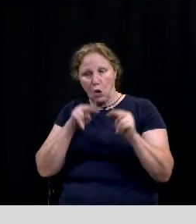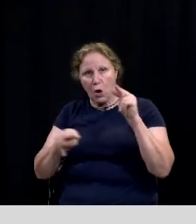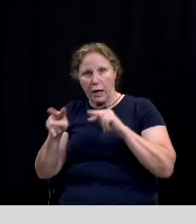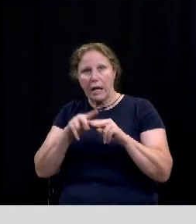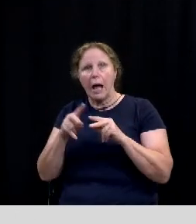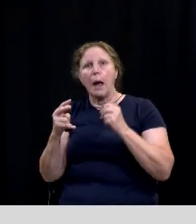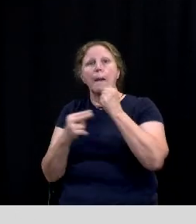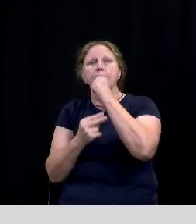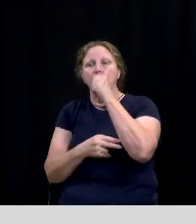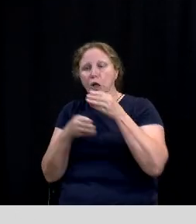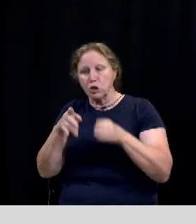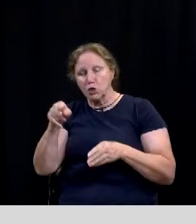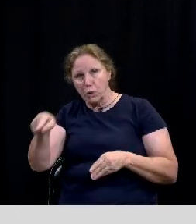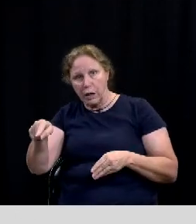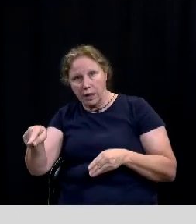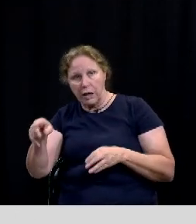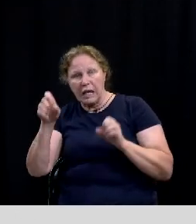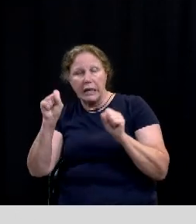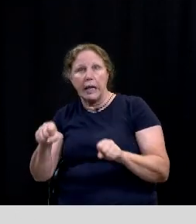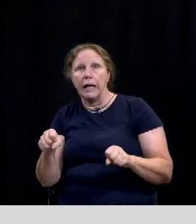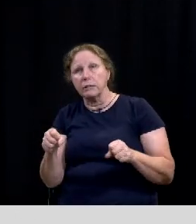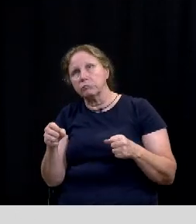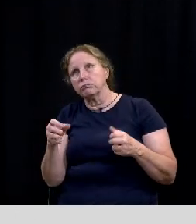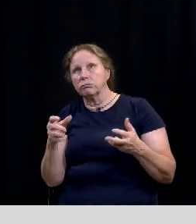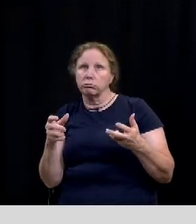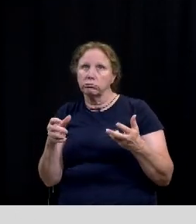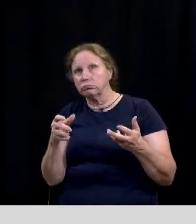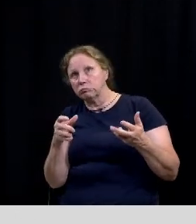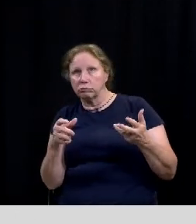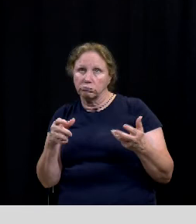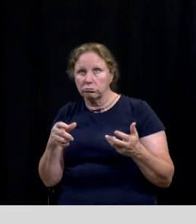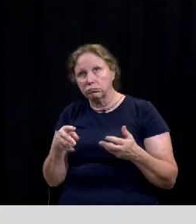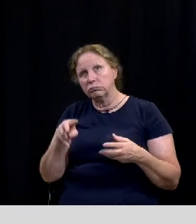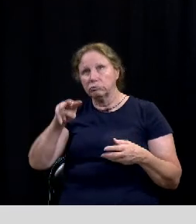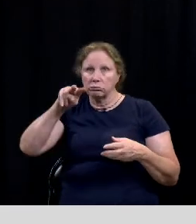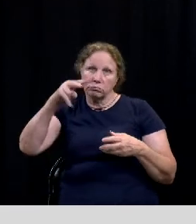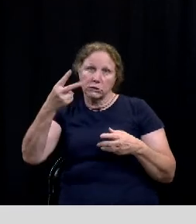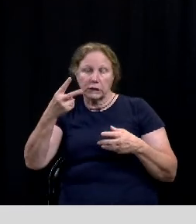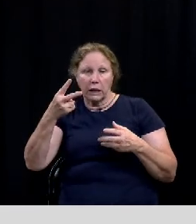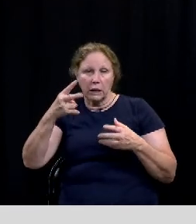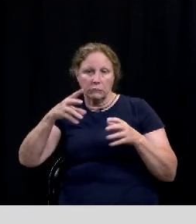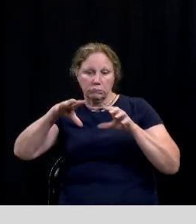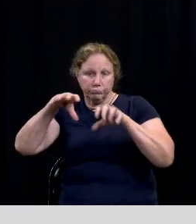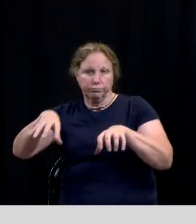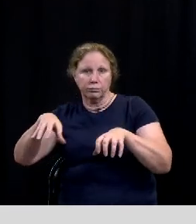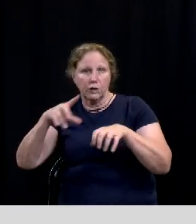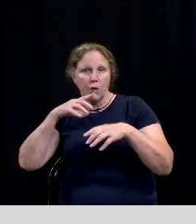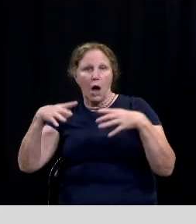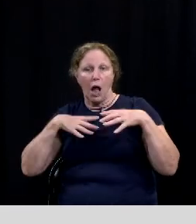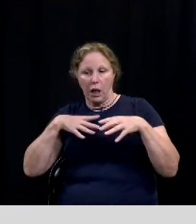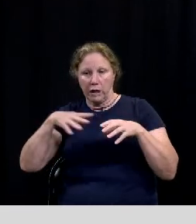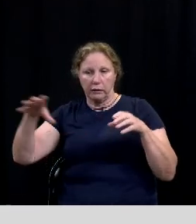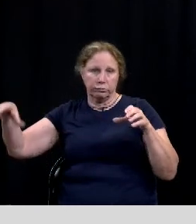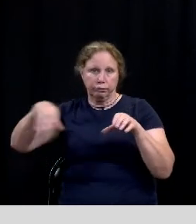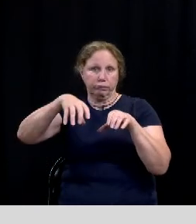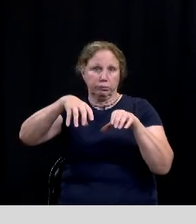bridge street could be a kind of uh second core for holiday decor once it is completed